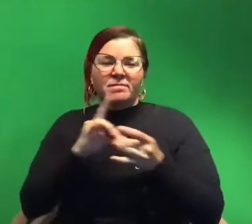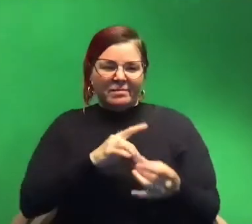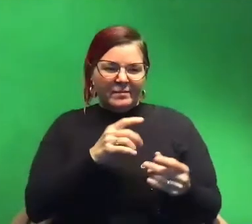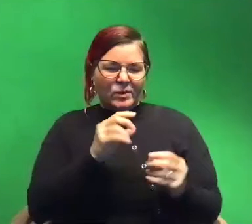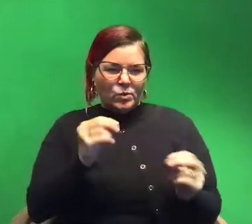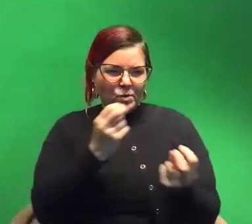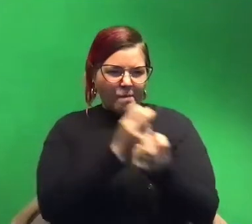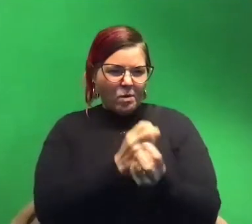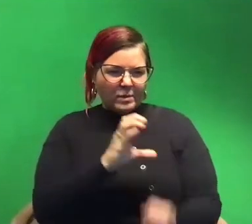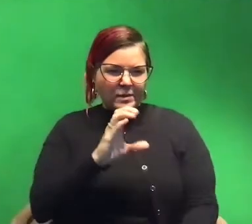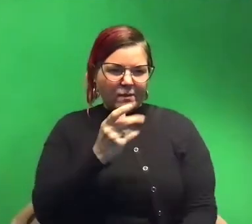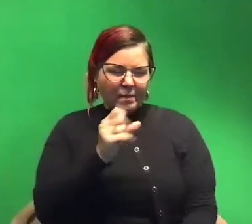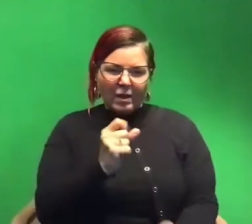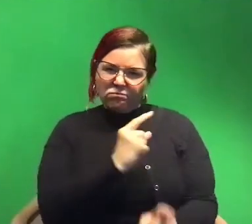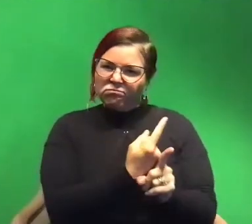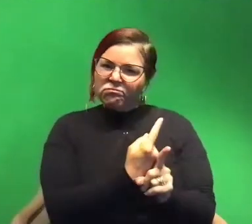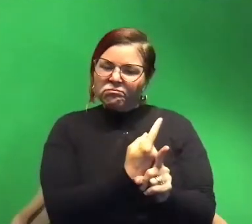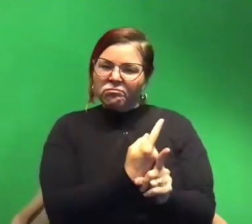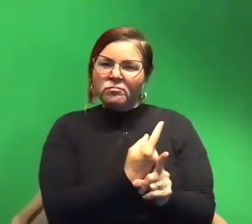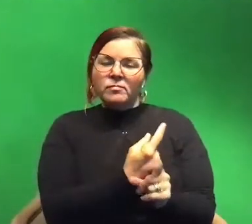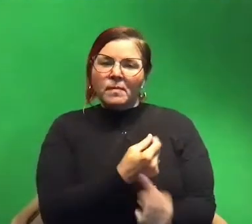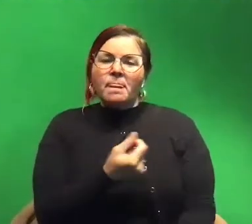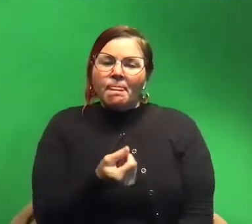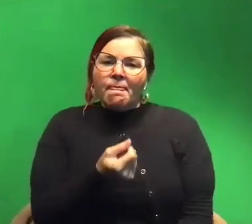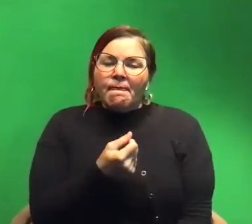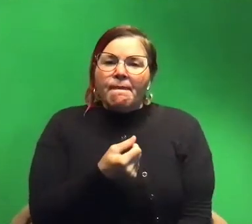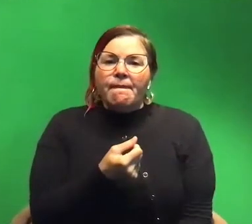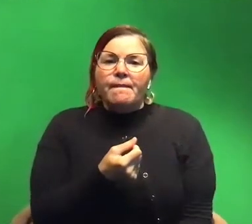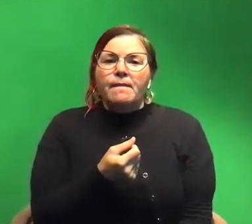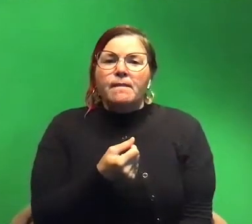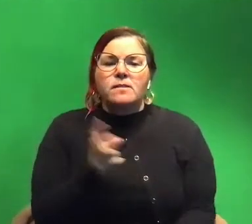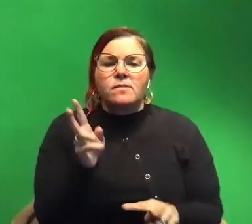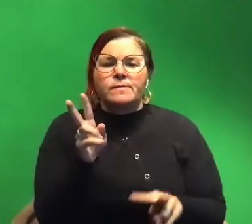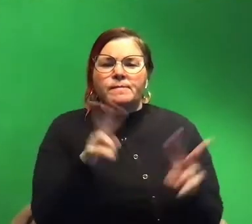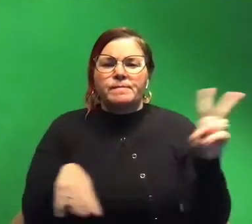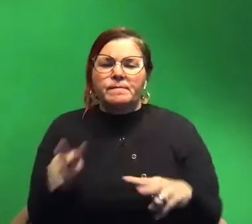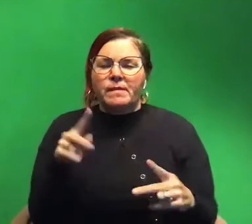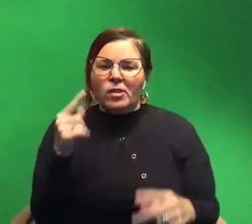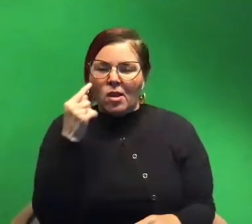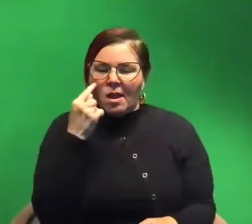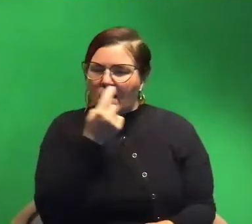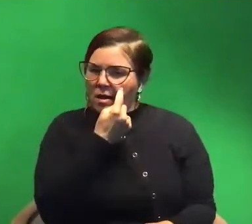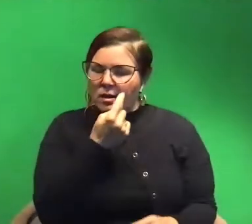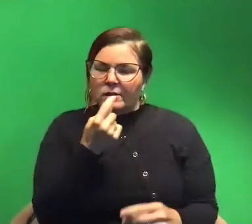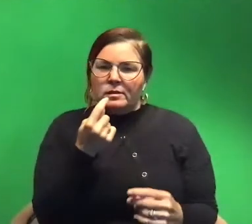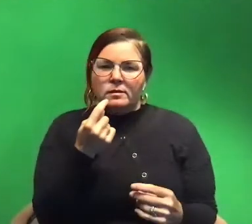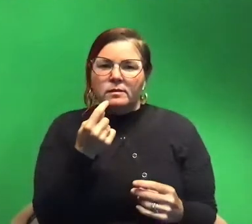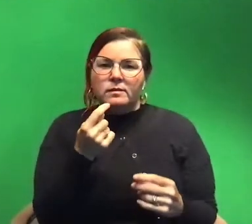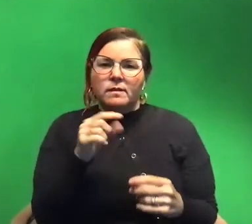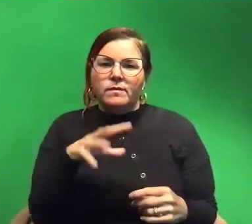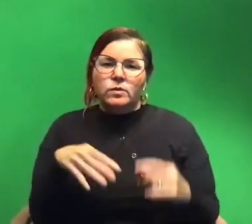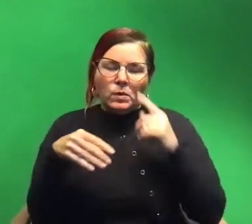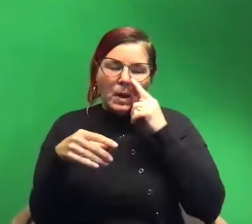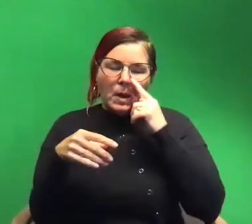cephalopods stand alone. Um so when you just look at the eye of a squid they're they're really